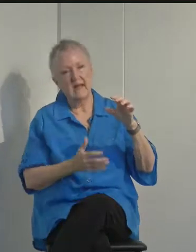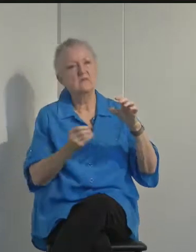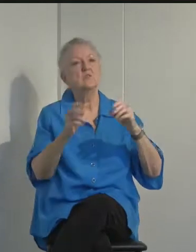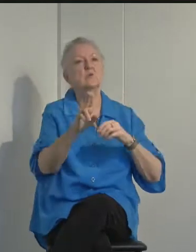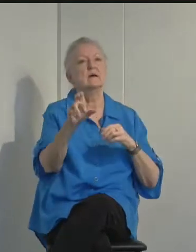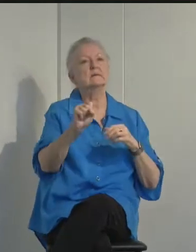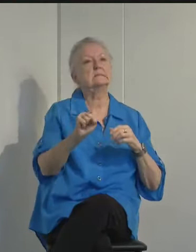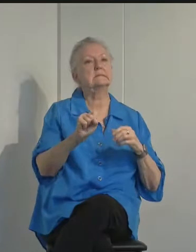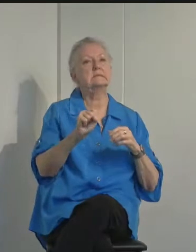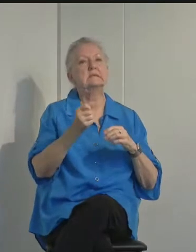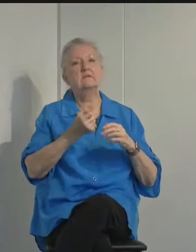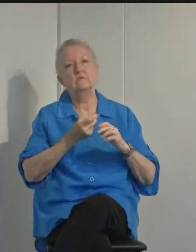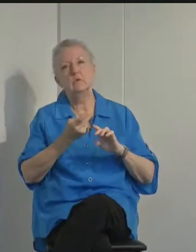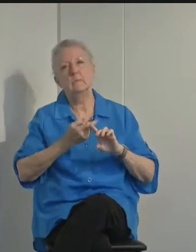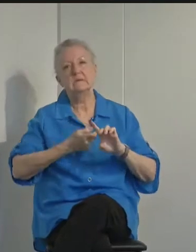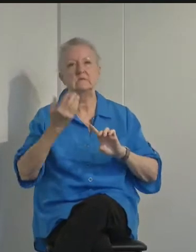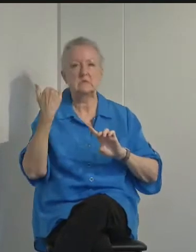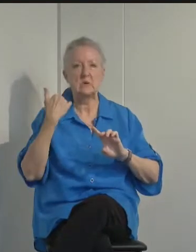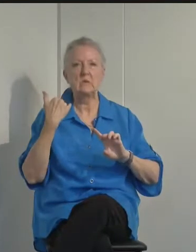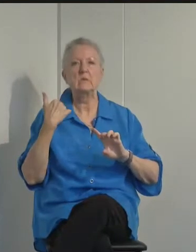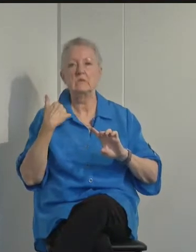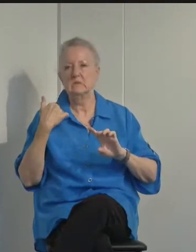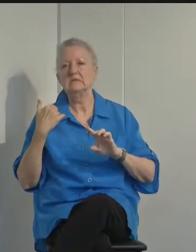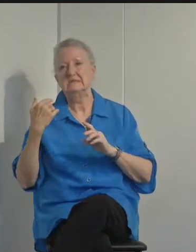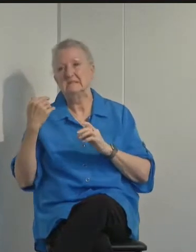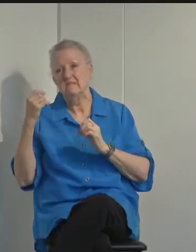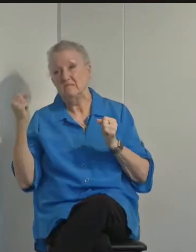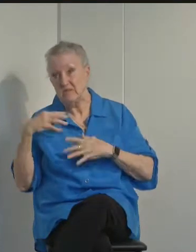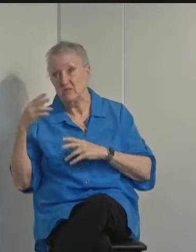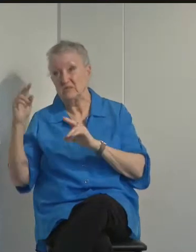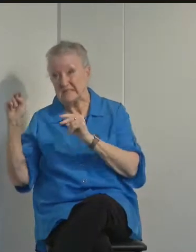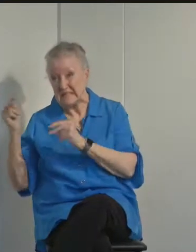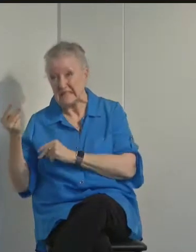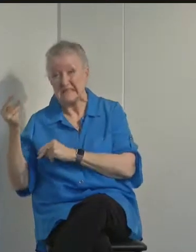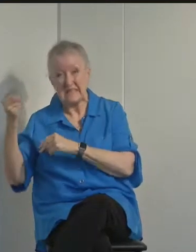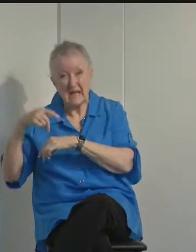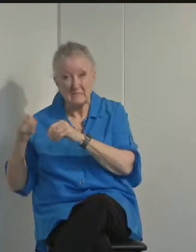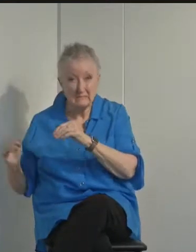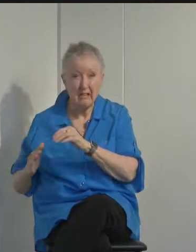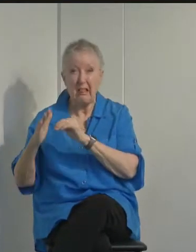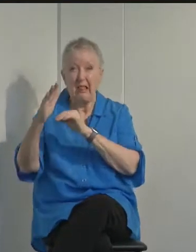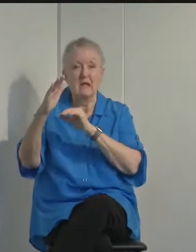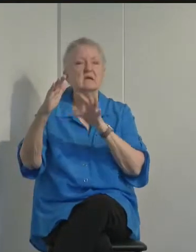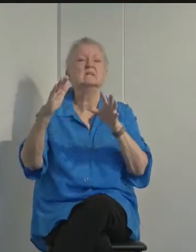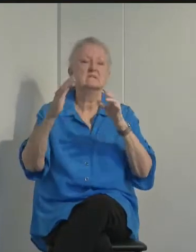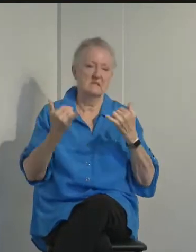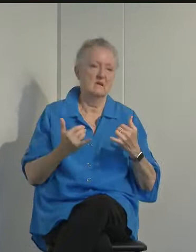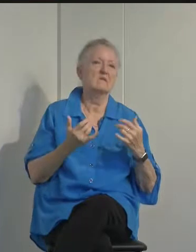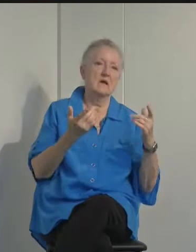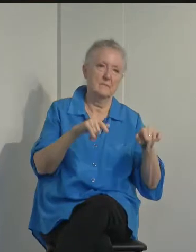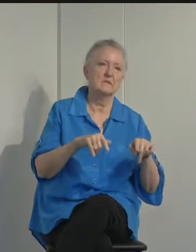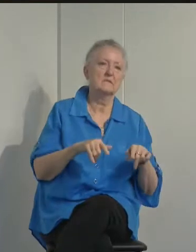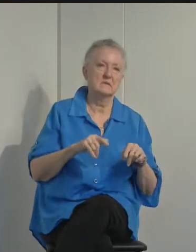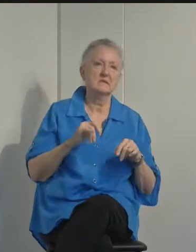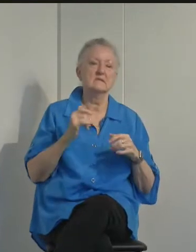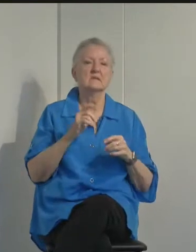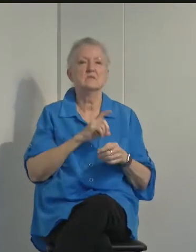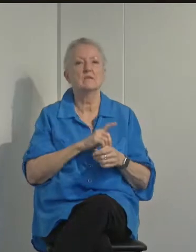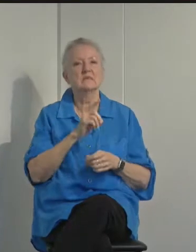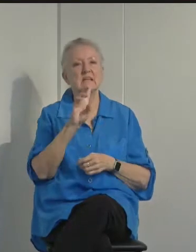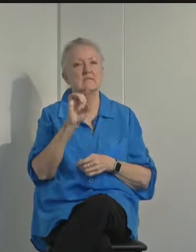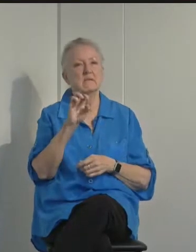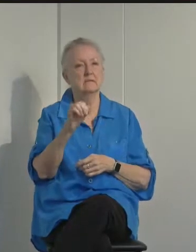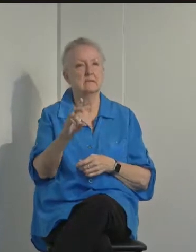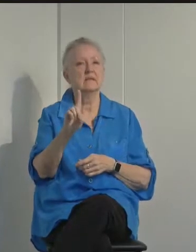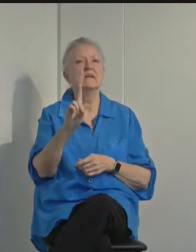virus was a fear for the future. It's now a reality. Dr. David Fisk, Medical Director for Infection Control at Cottage